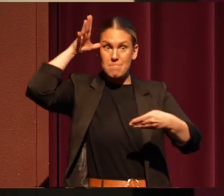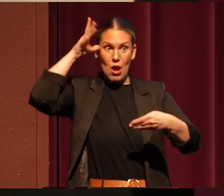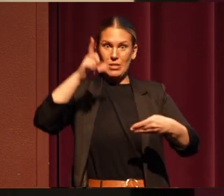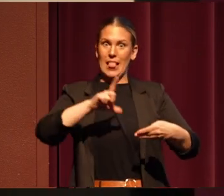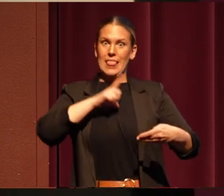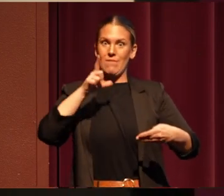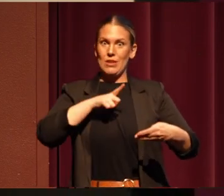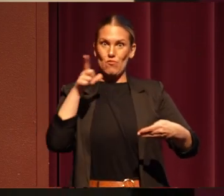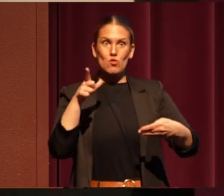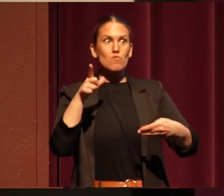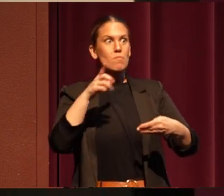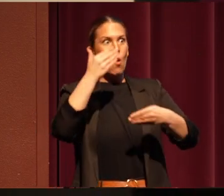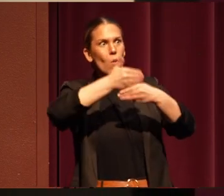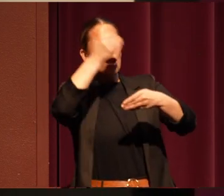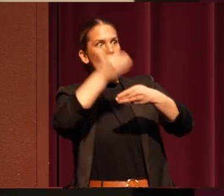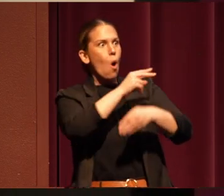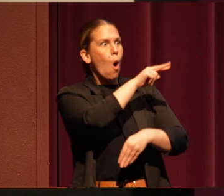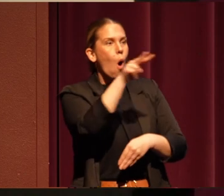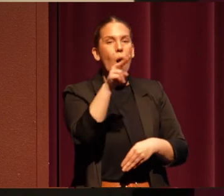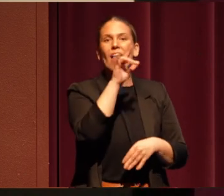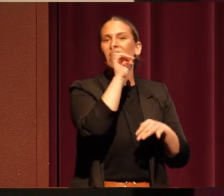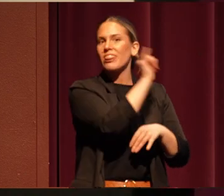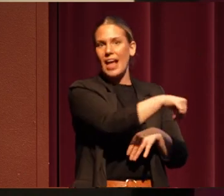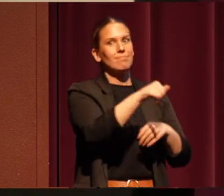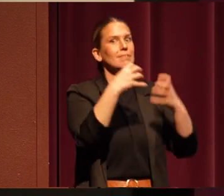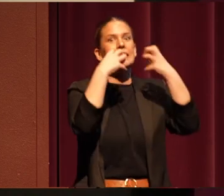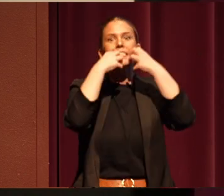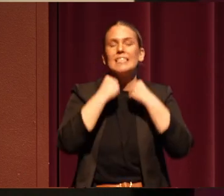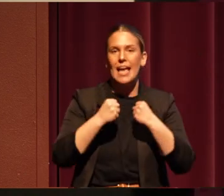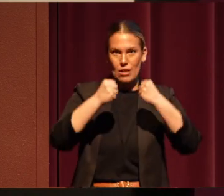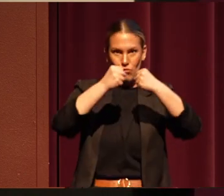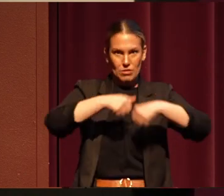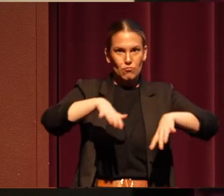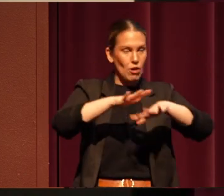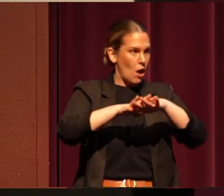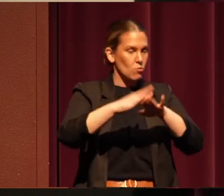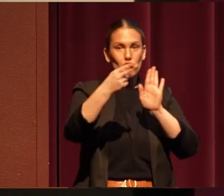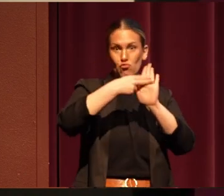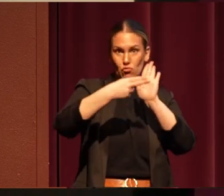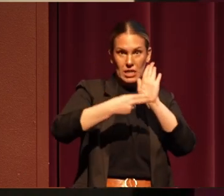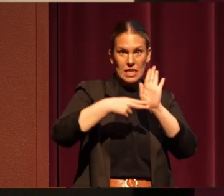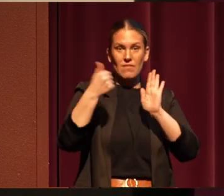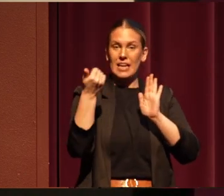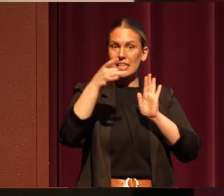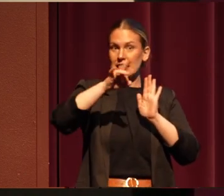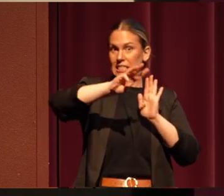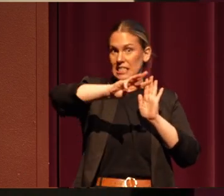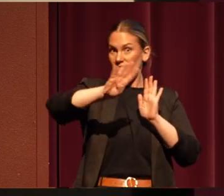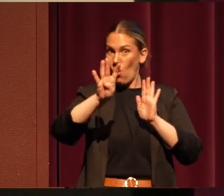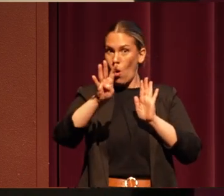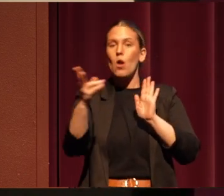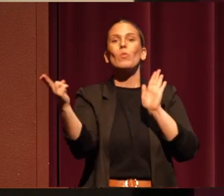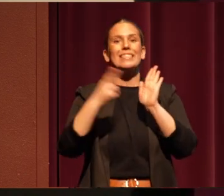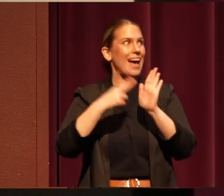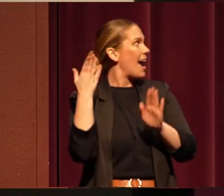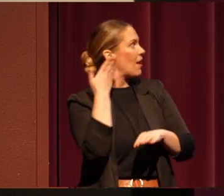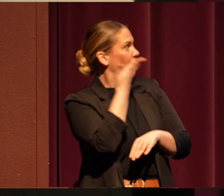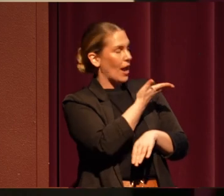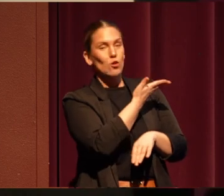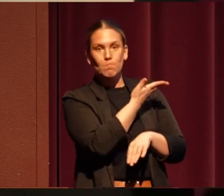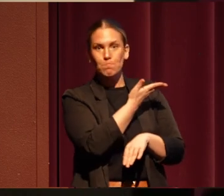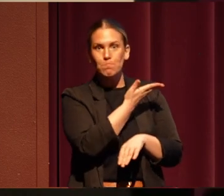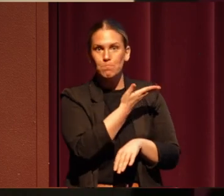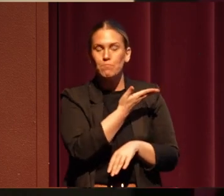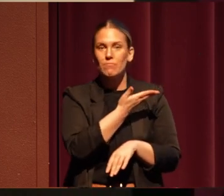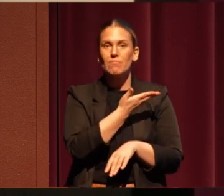you live on sacred ground. The Treaty of 1864 was signed right here in Council Grove. And the treaty